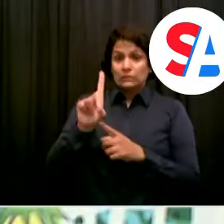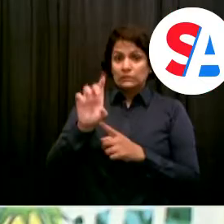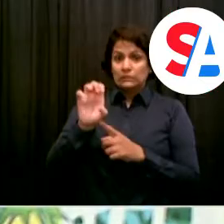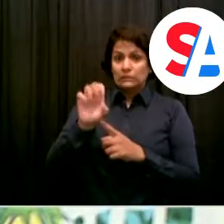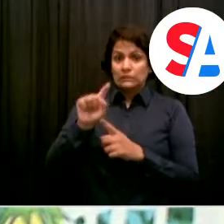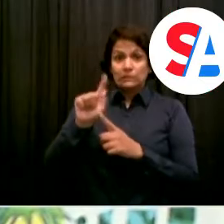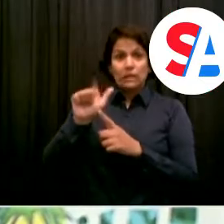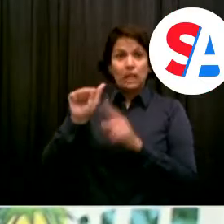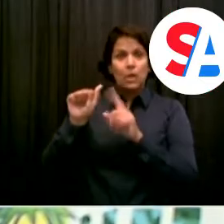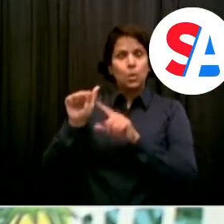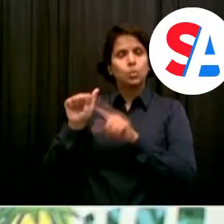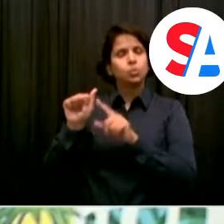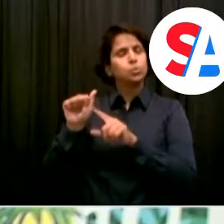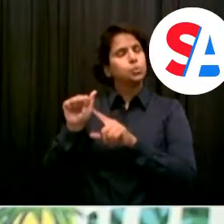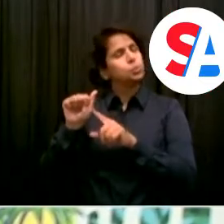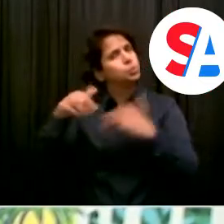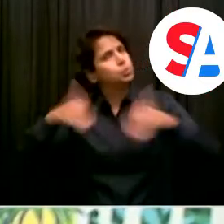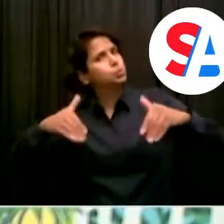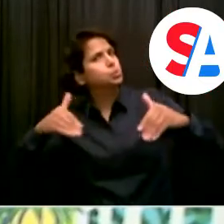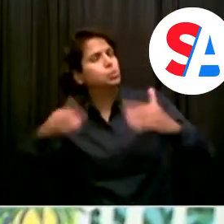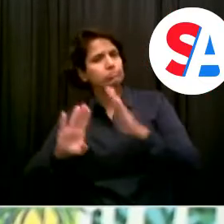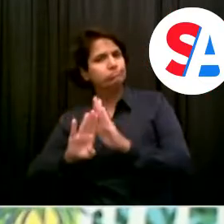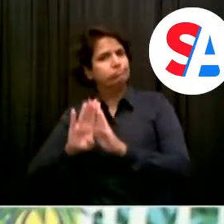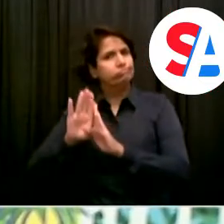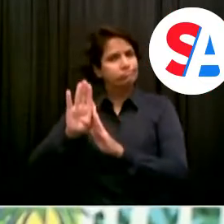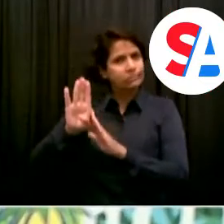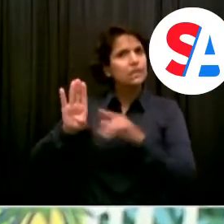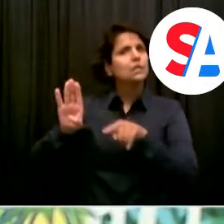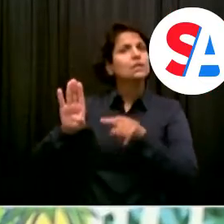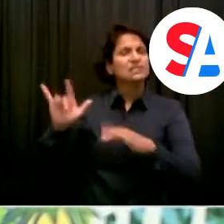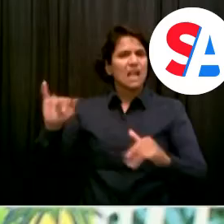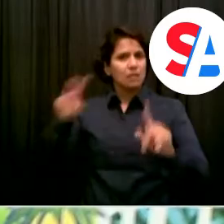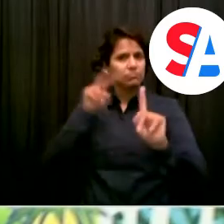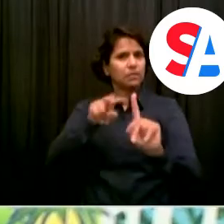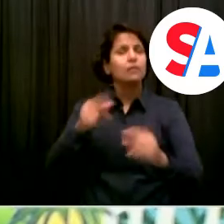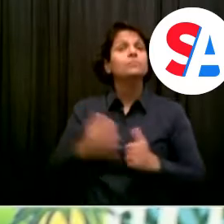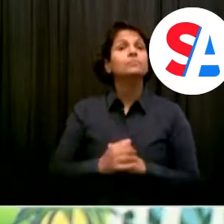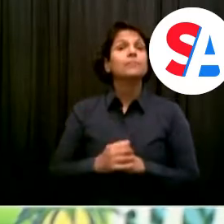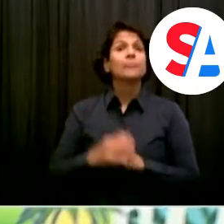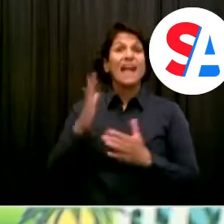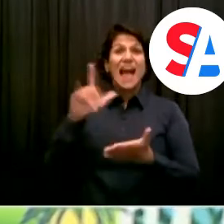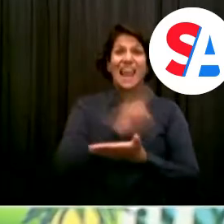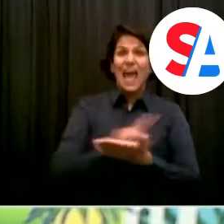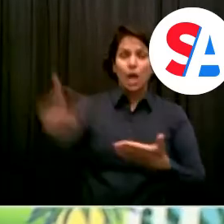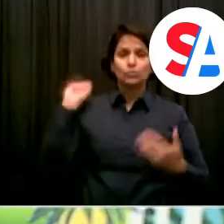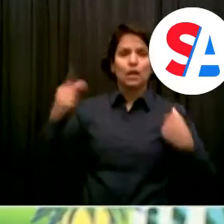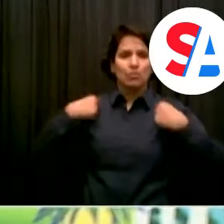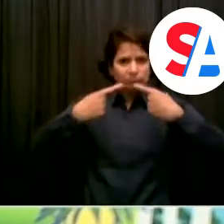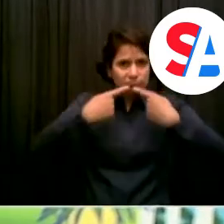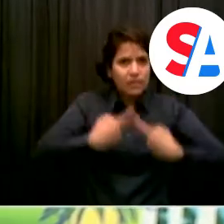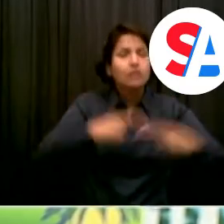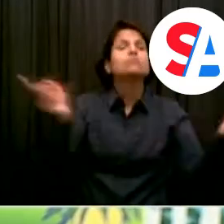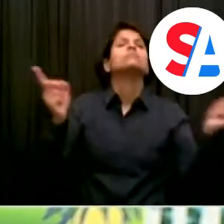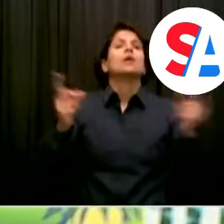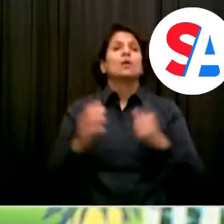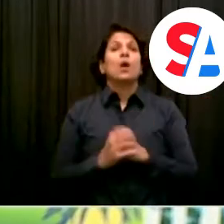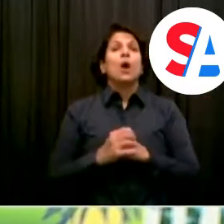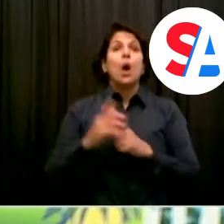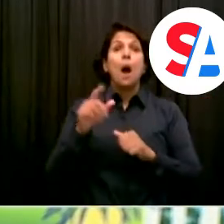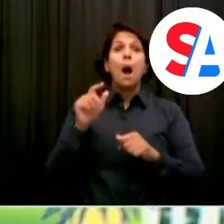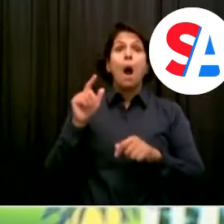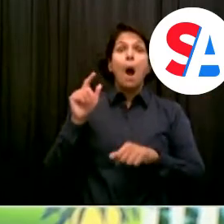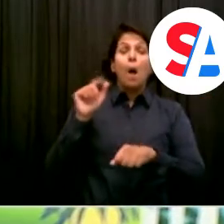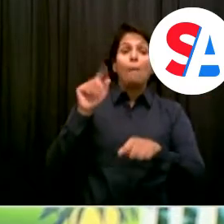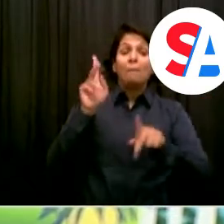So last week, I announced for our frontline health care workers in the public sector, health and hospitals, DOH,